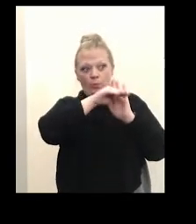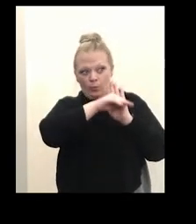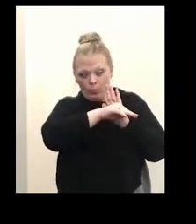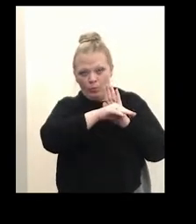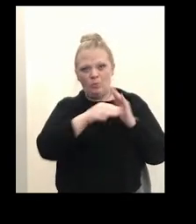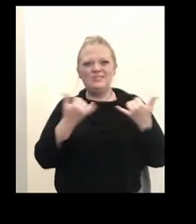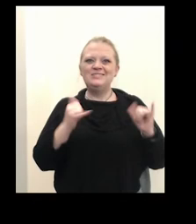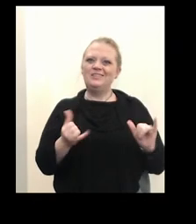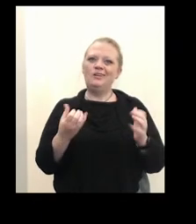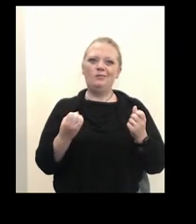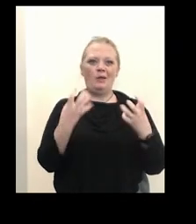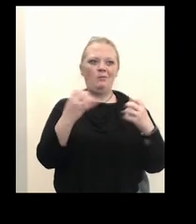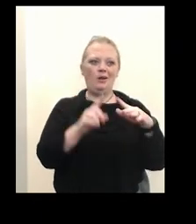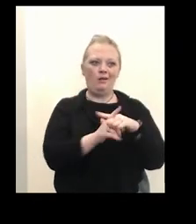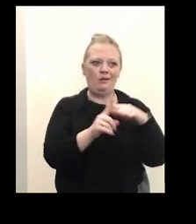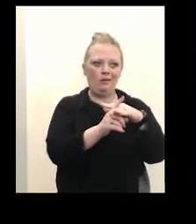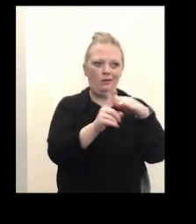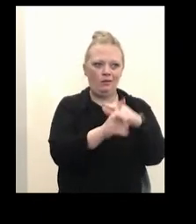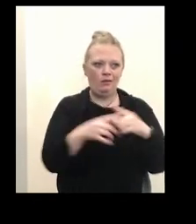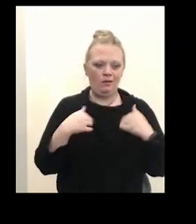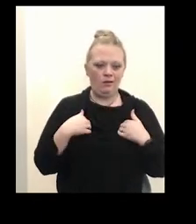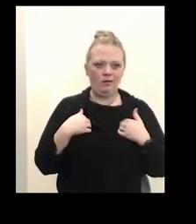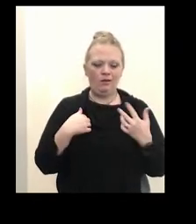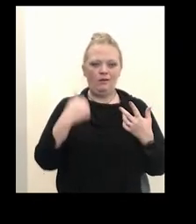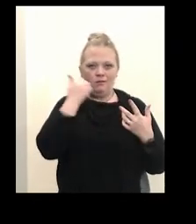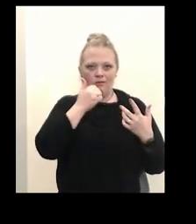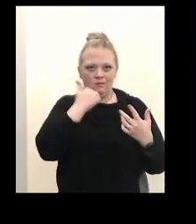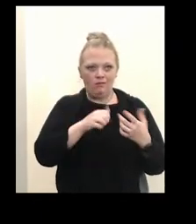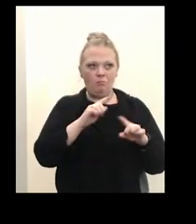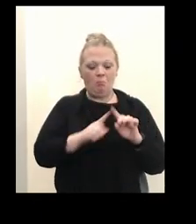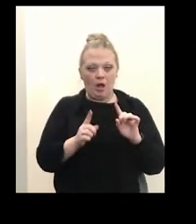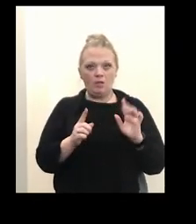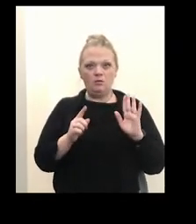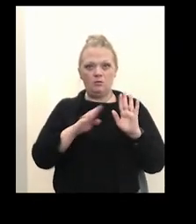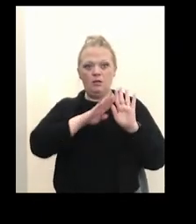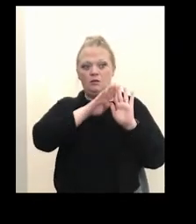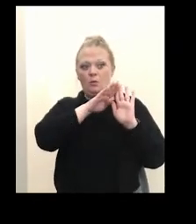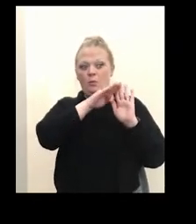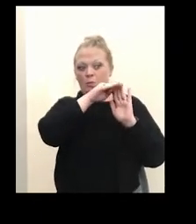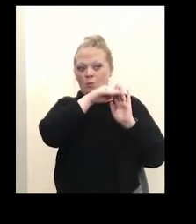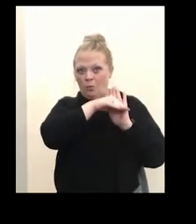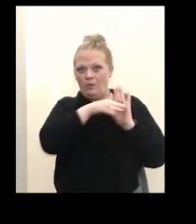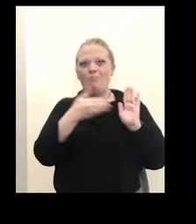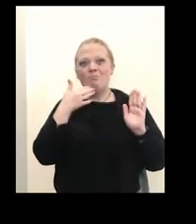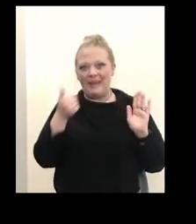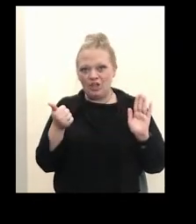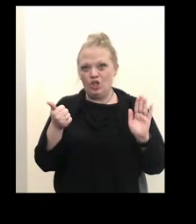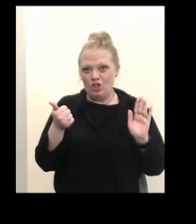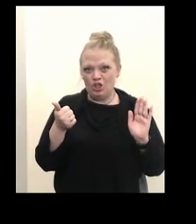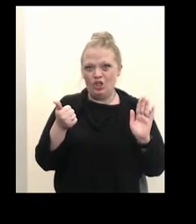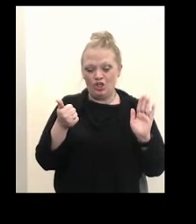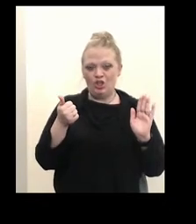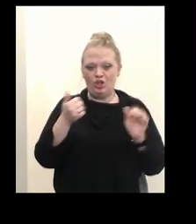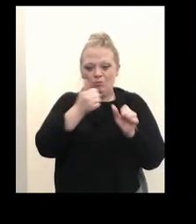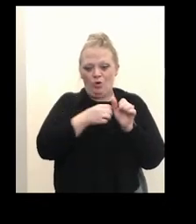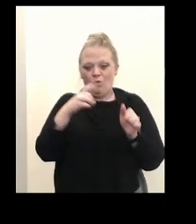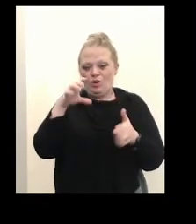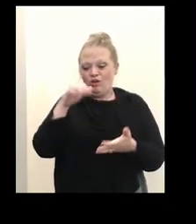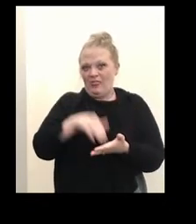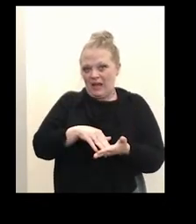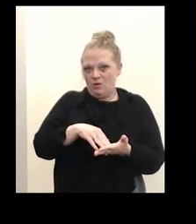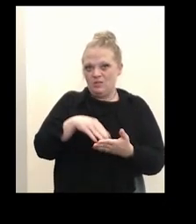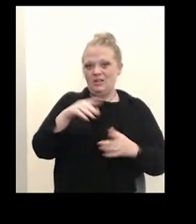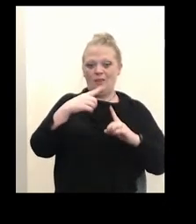but we are at least headed in the right direction, which is the cases and the rates per 100,000 and the positivity